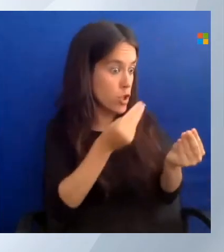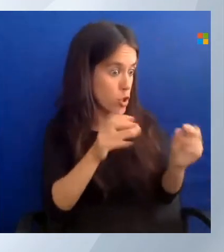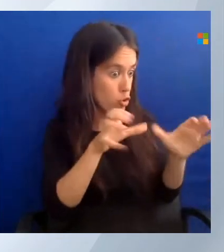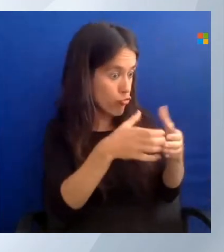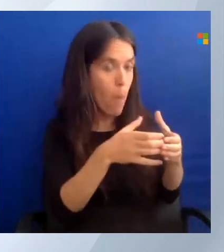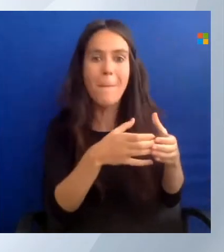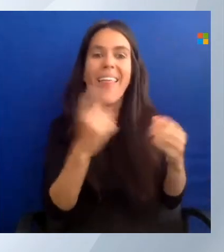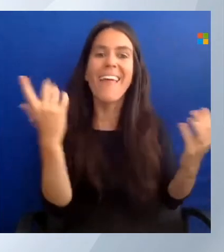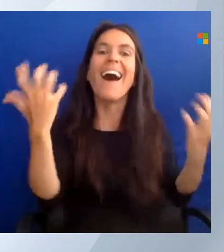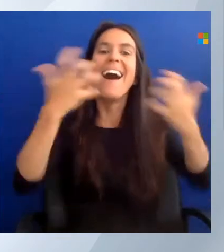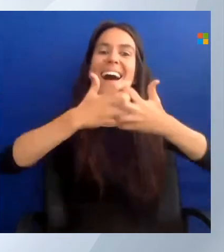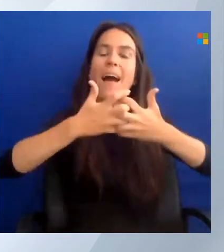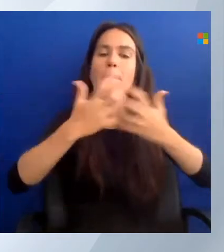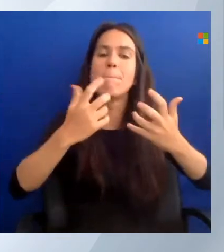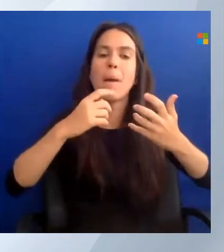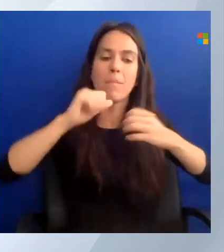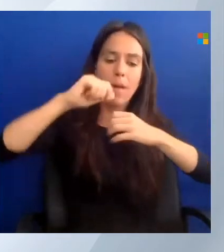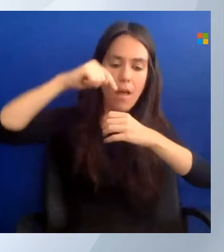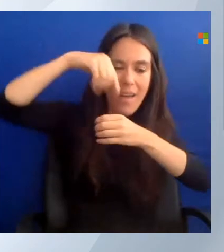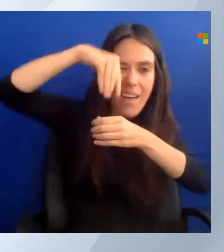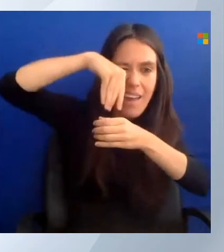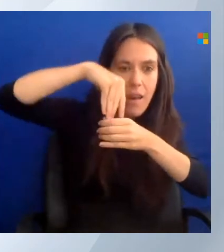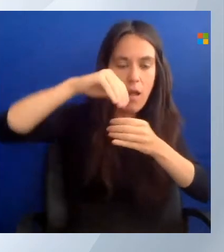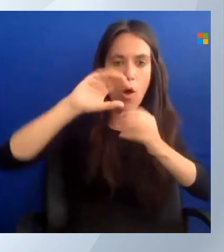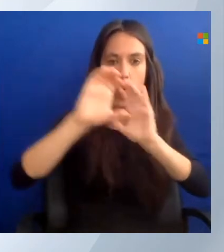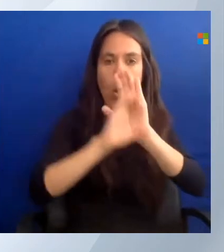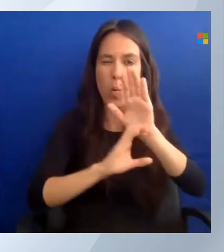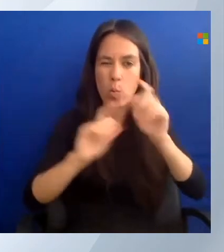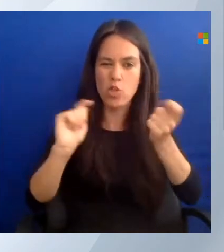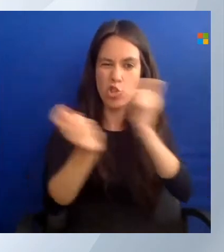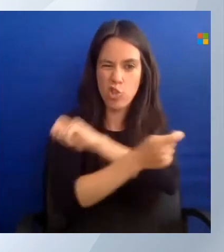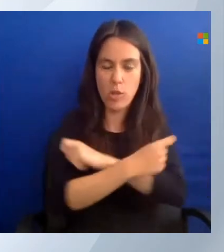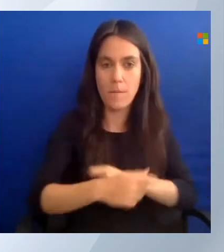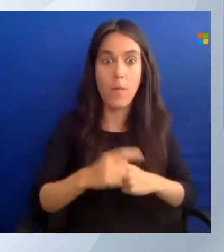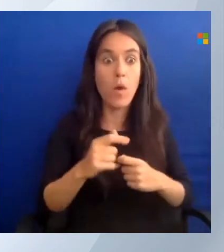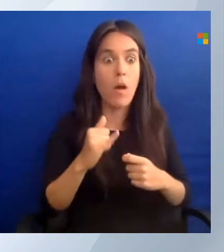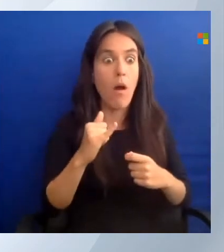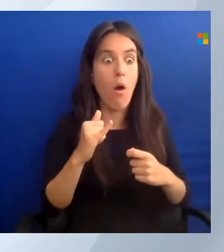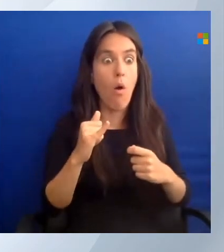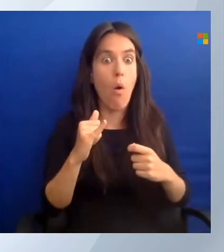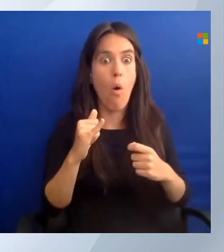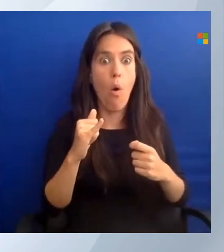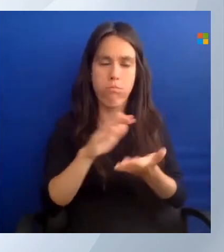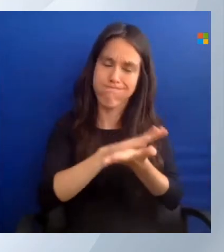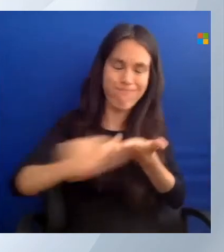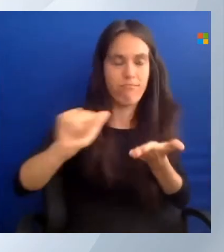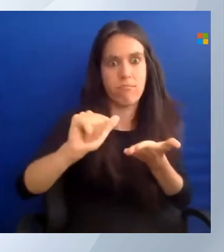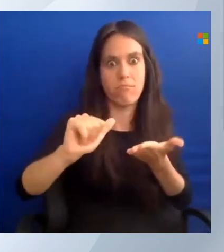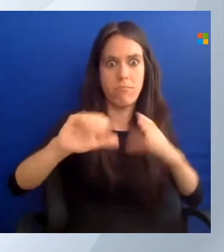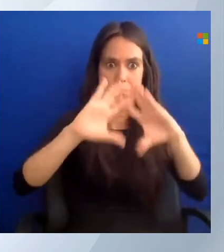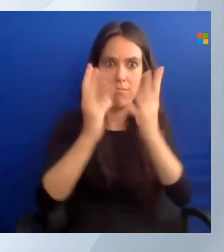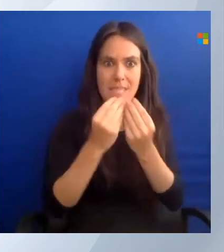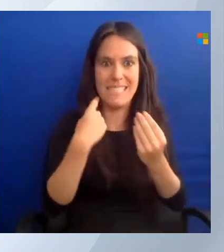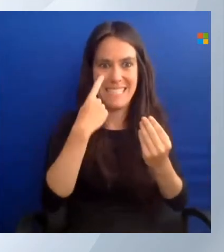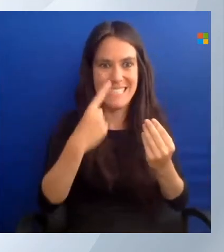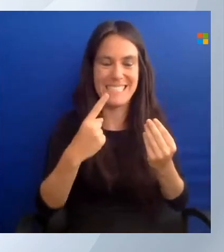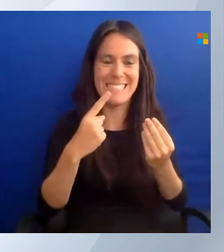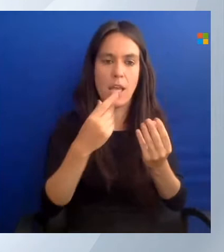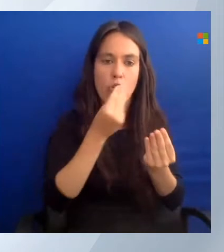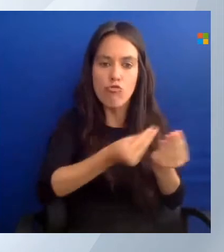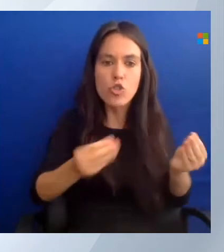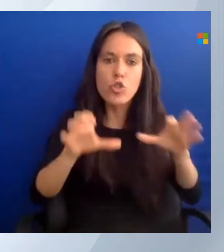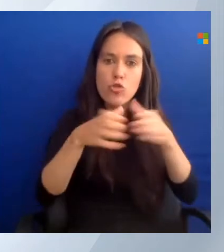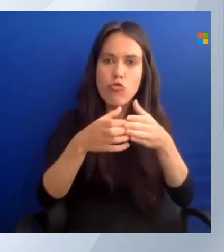changed. When you run a complete deployment, it will clear out that resource group and put it all in there,